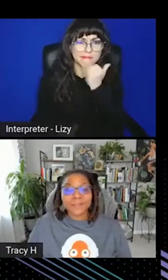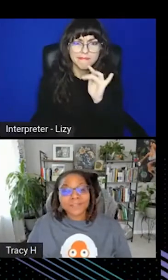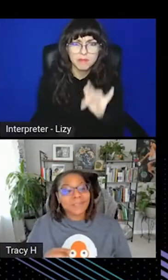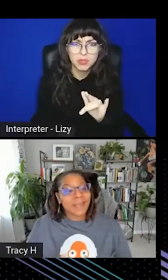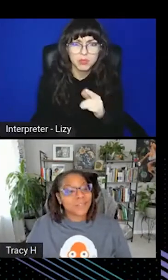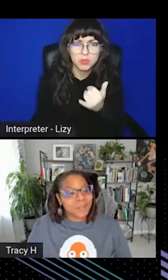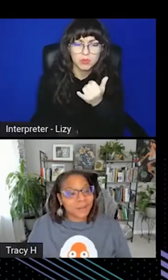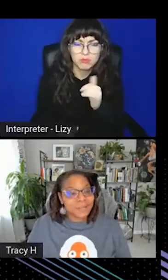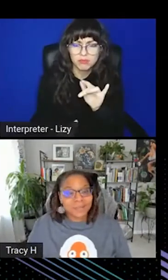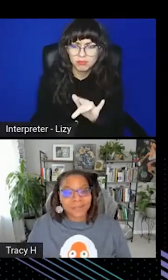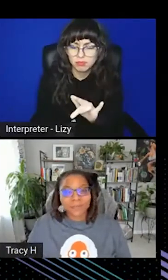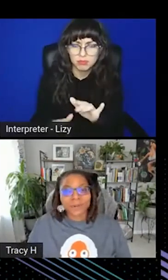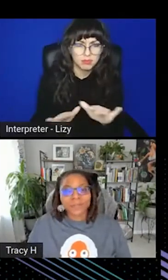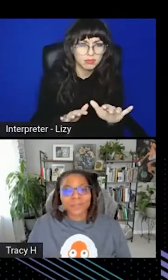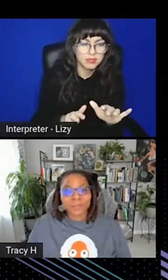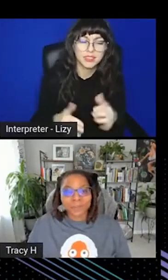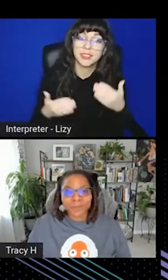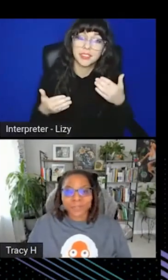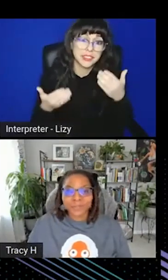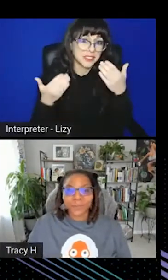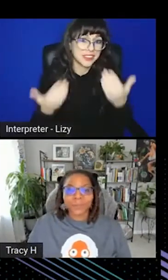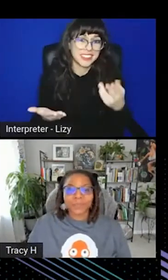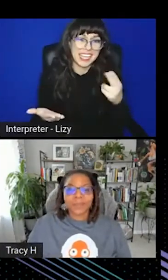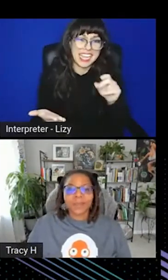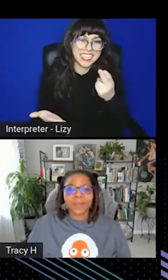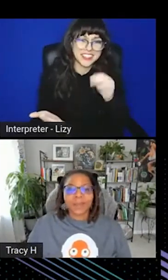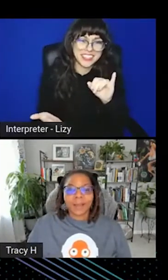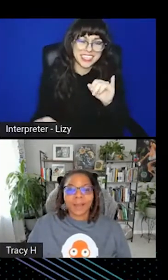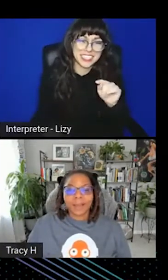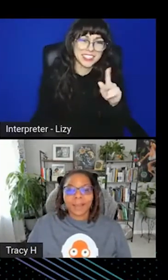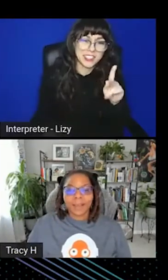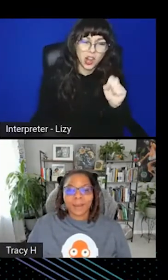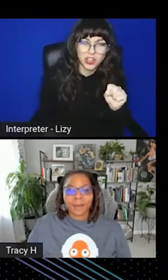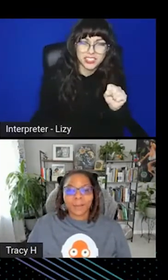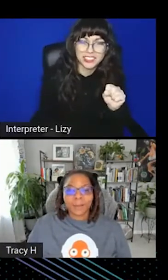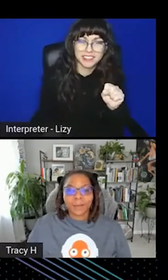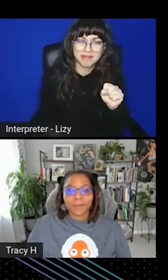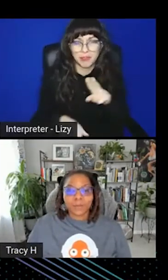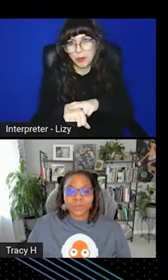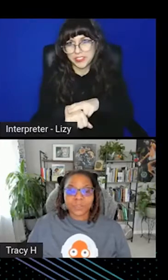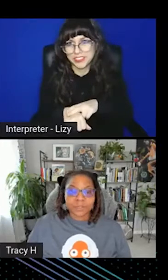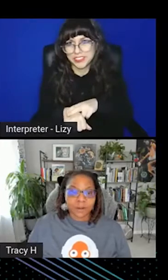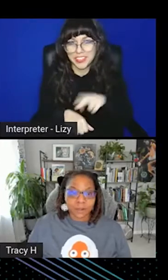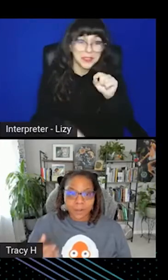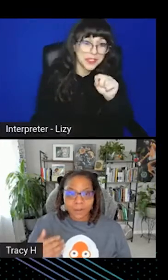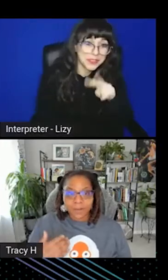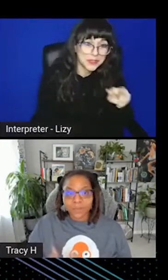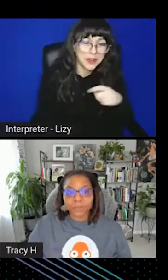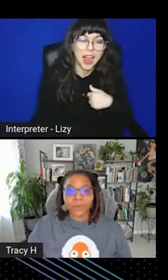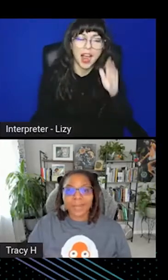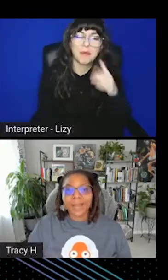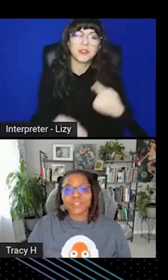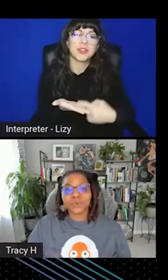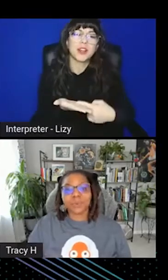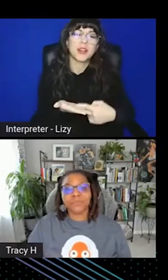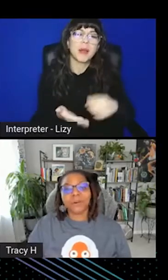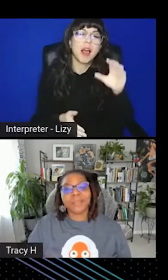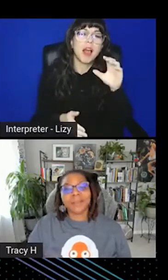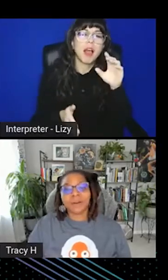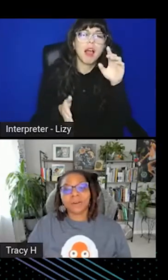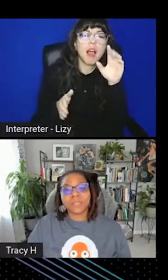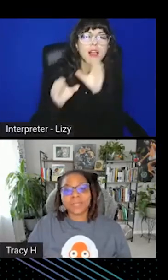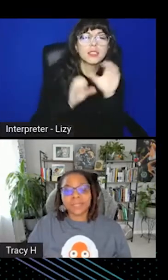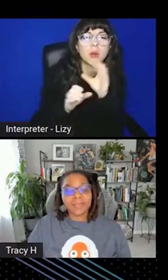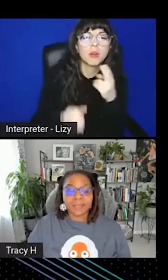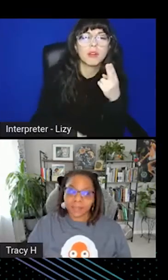So, this is HashiTalks, of course, 2022. I am going to be talking about exploring HashiCorp Vault